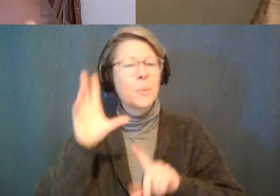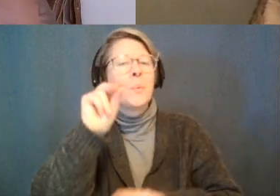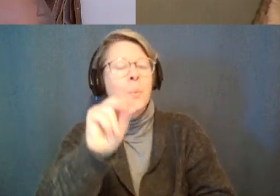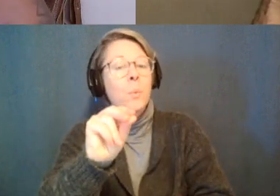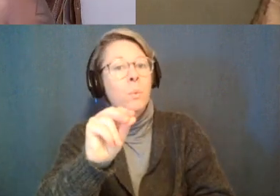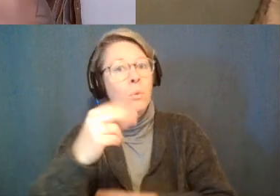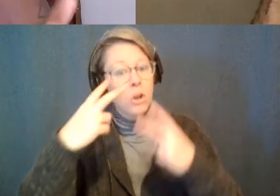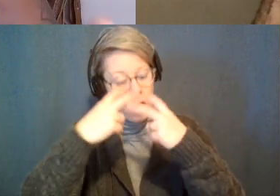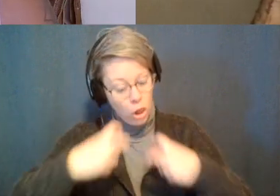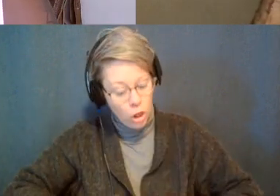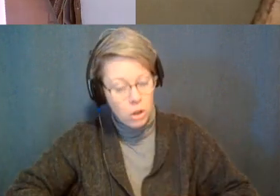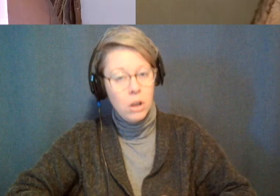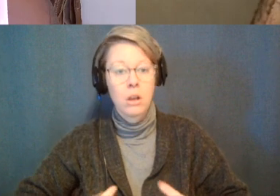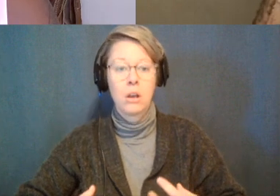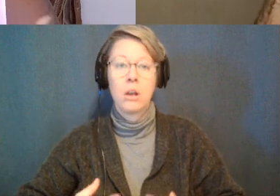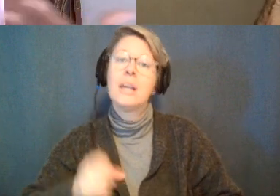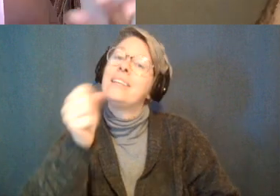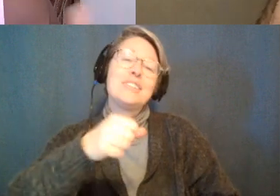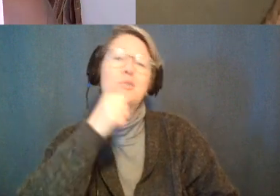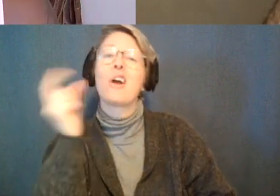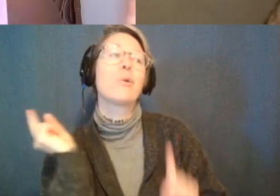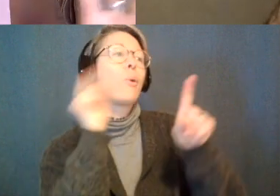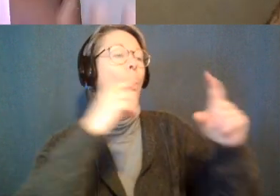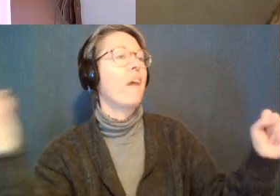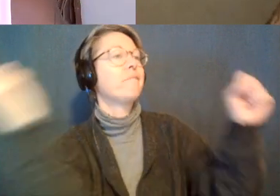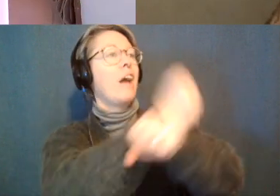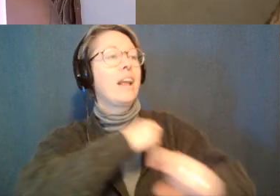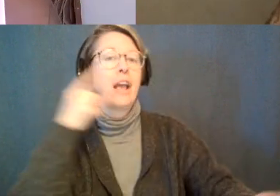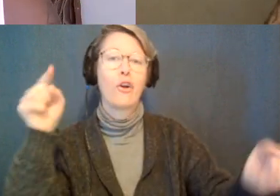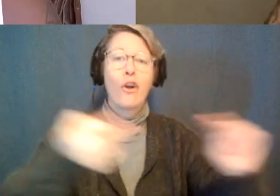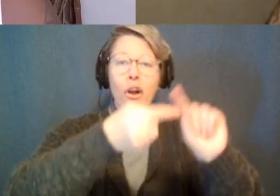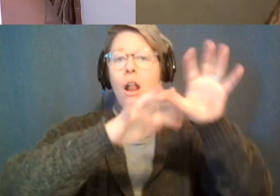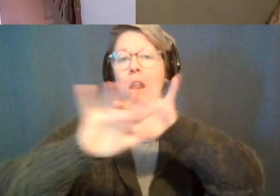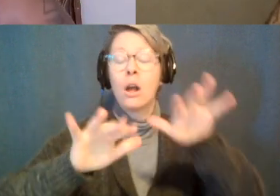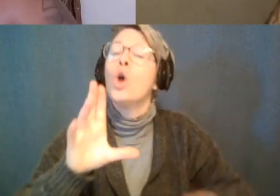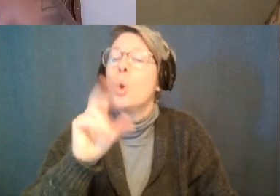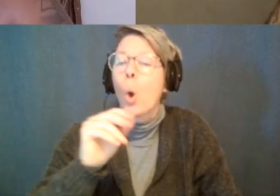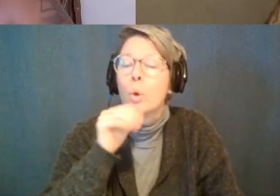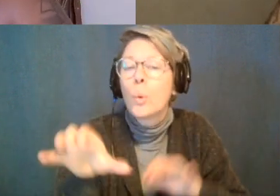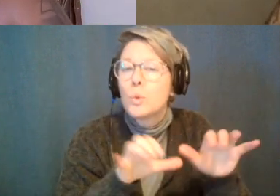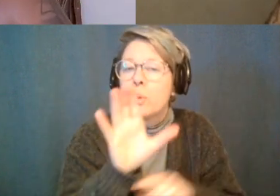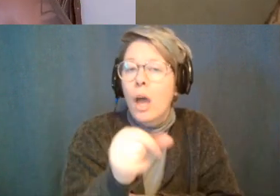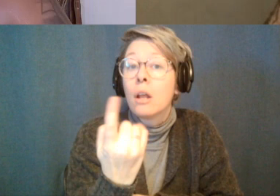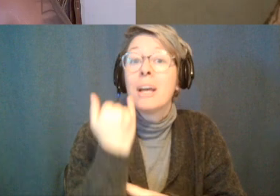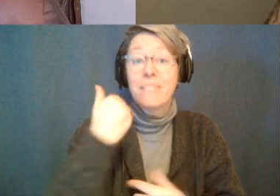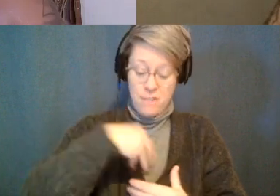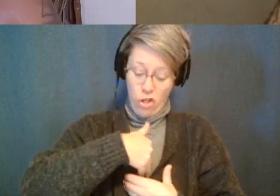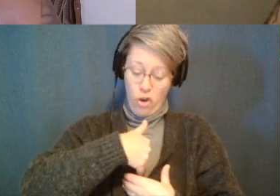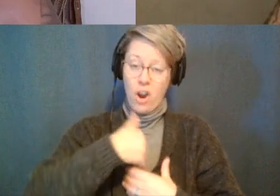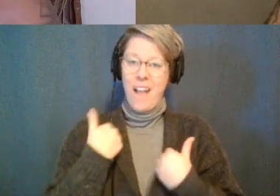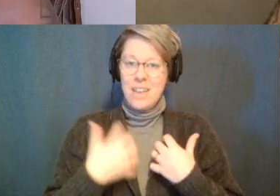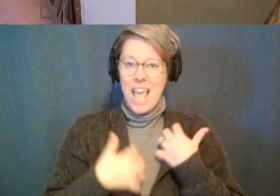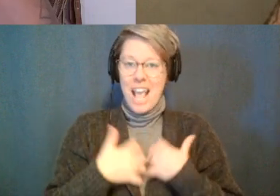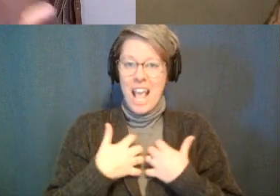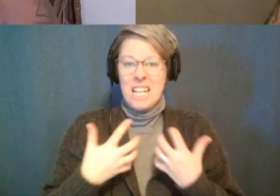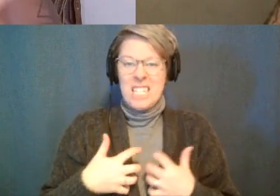yes you don't go and harm people you don't disturb people you don't do that however if you're experiencing anger allow it to